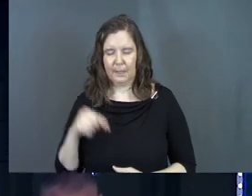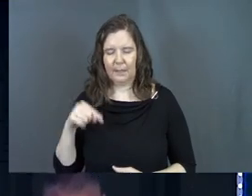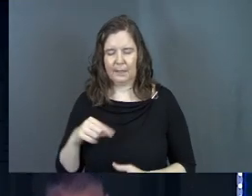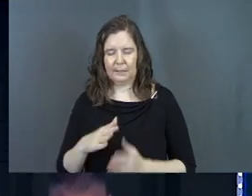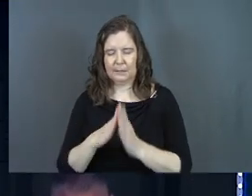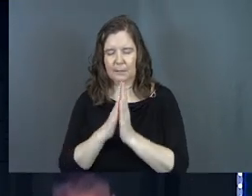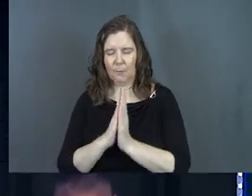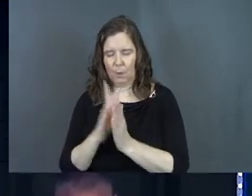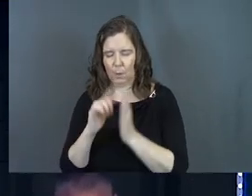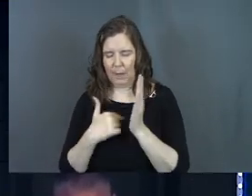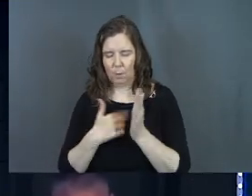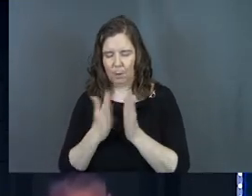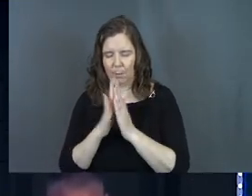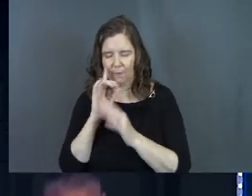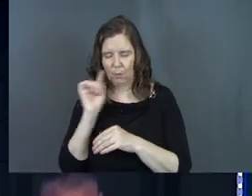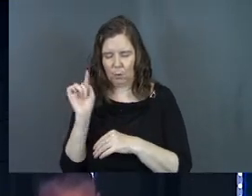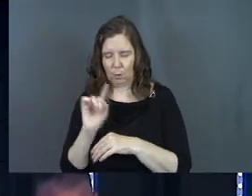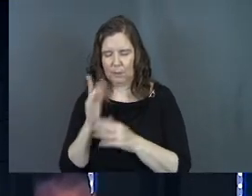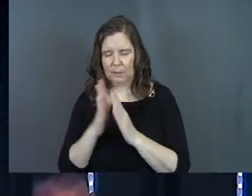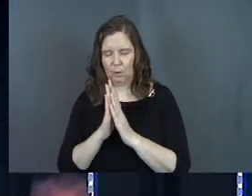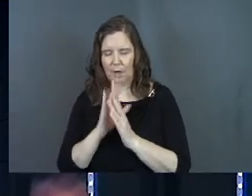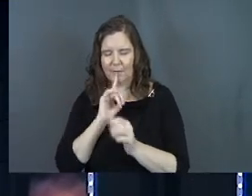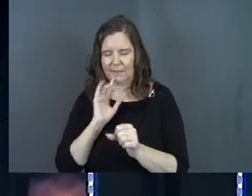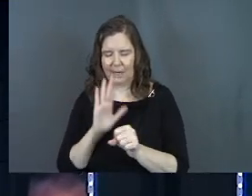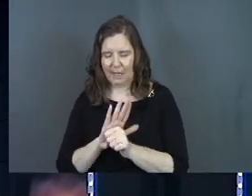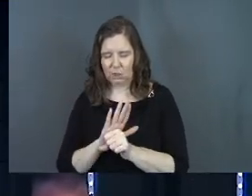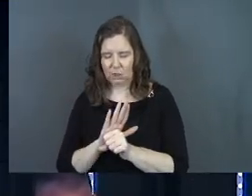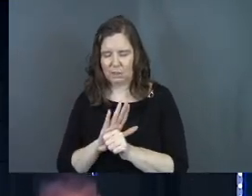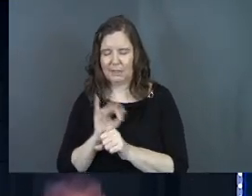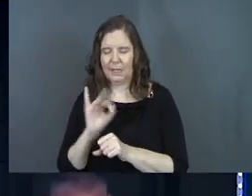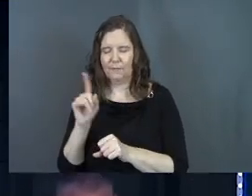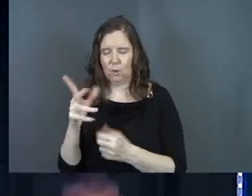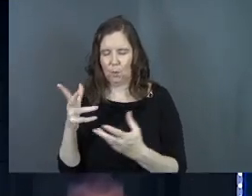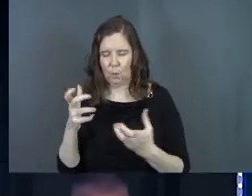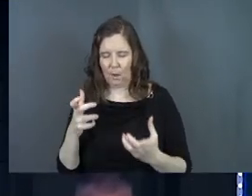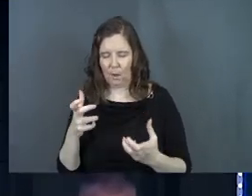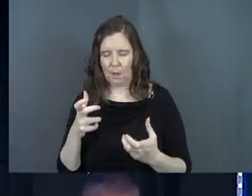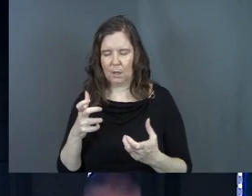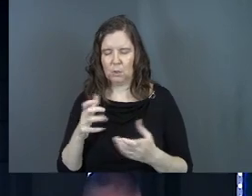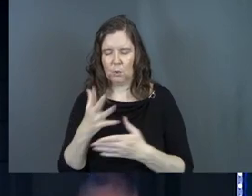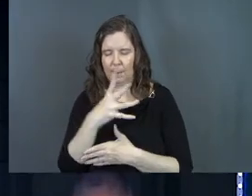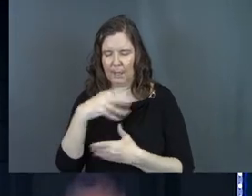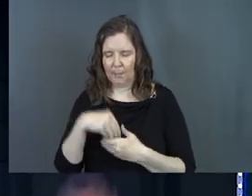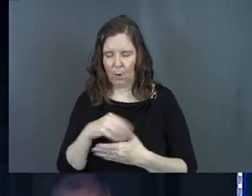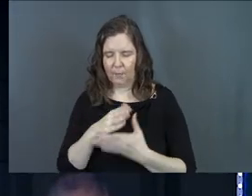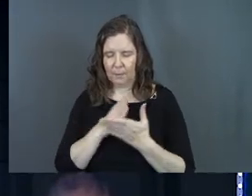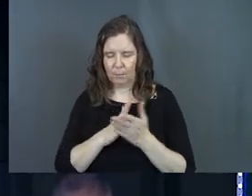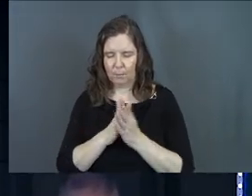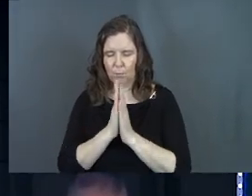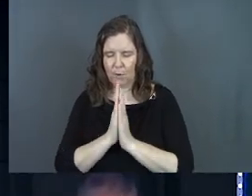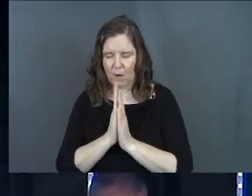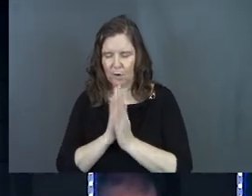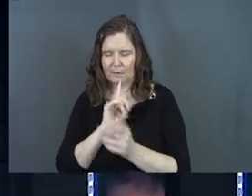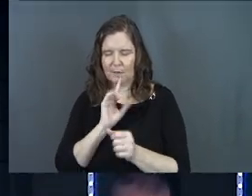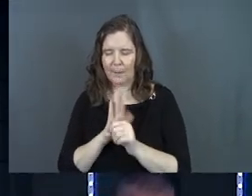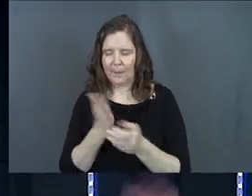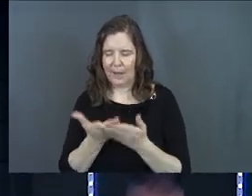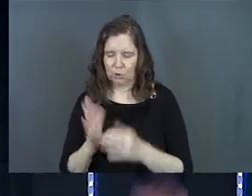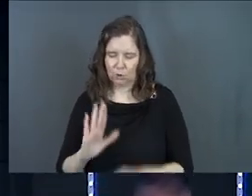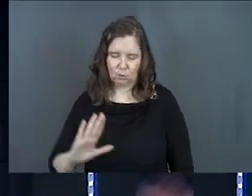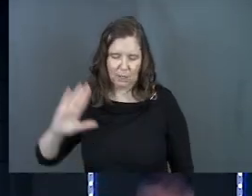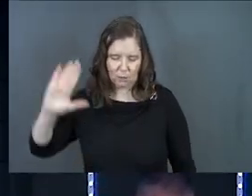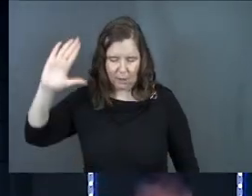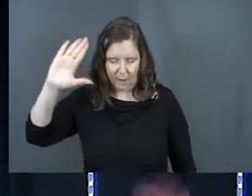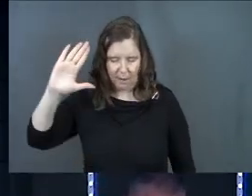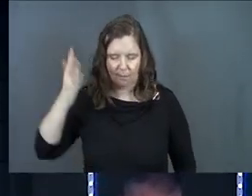This is a prayer where I'm about to pray over you guys. a prayer of dedication. If you want to be part of this prayer of dedication, I'm going to ask you to